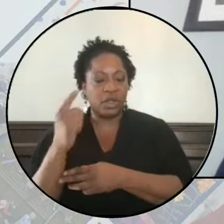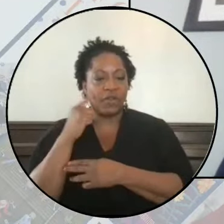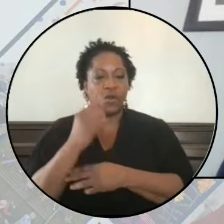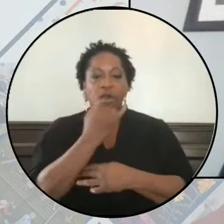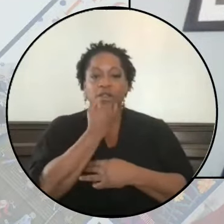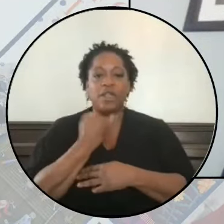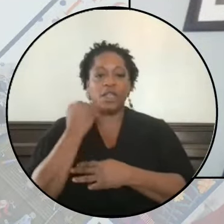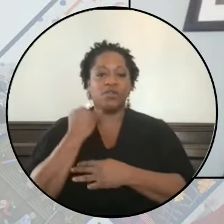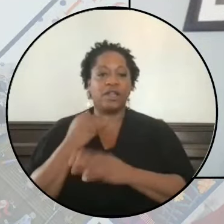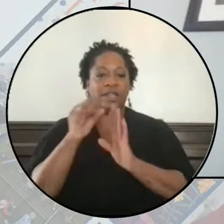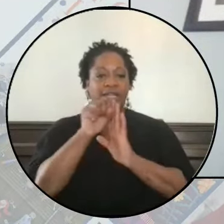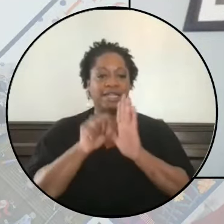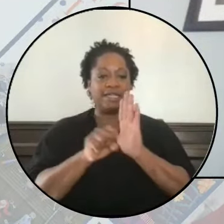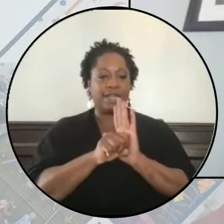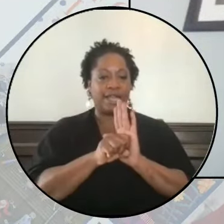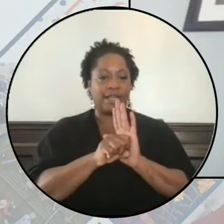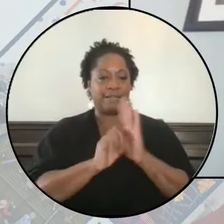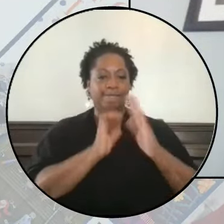Israeli state.